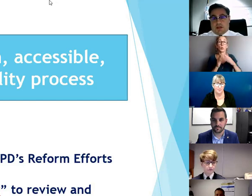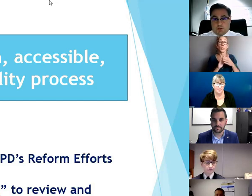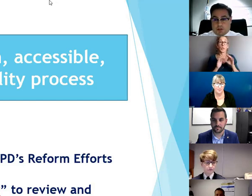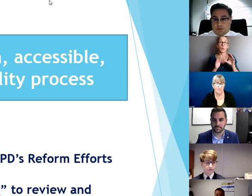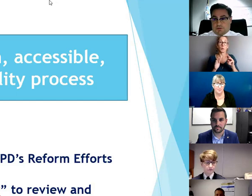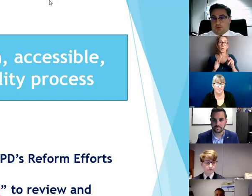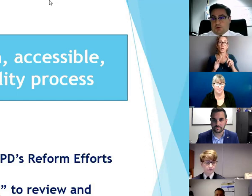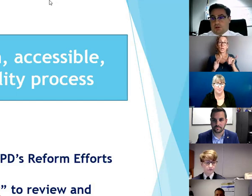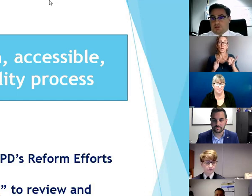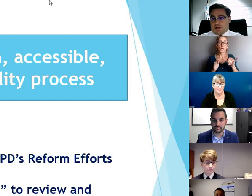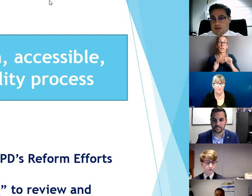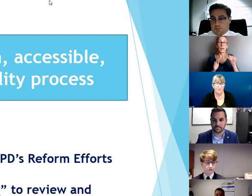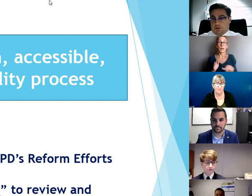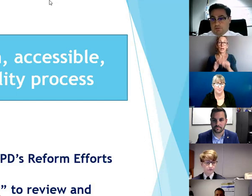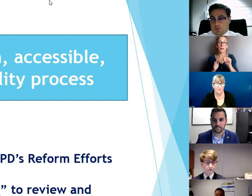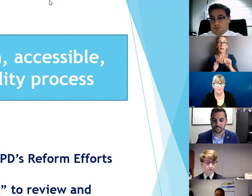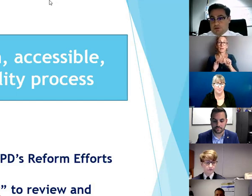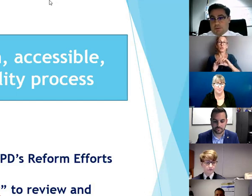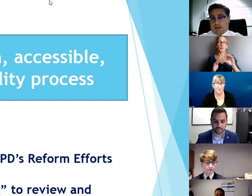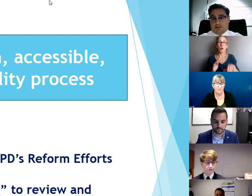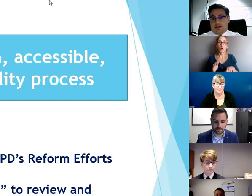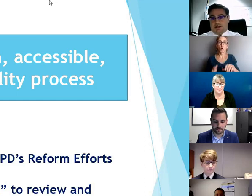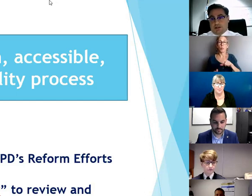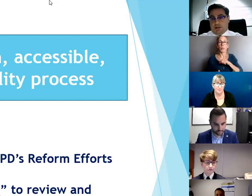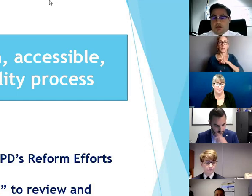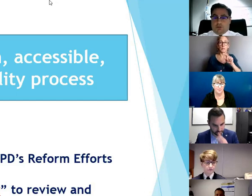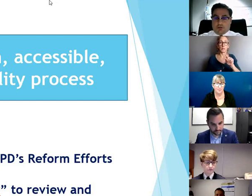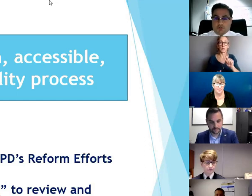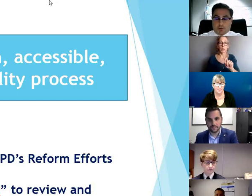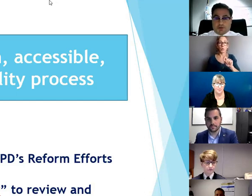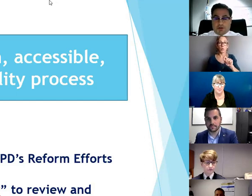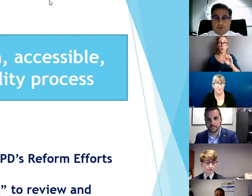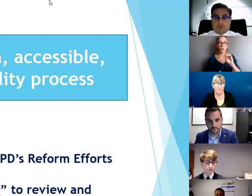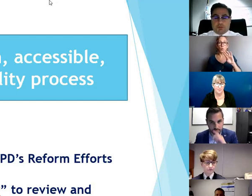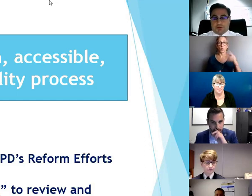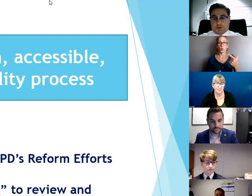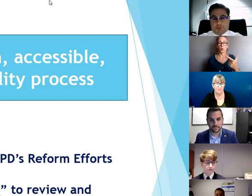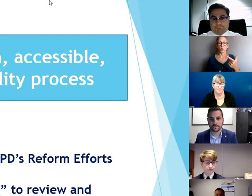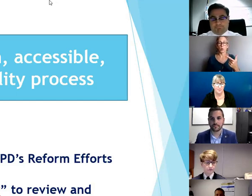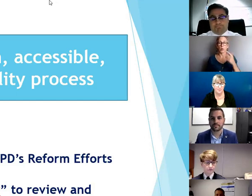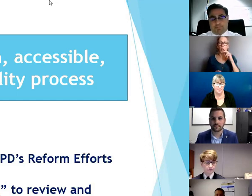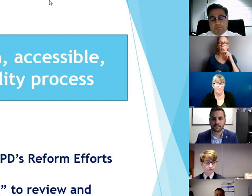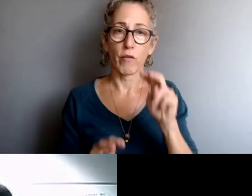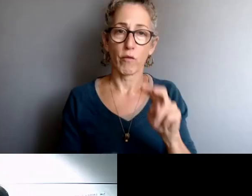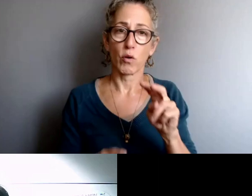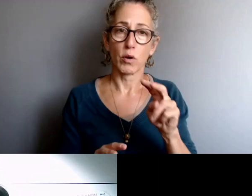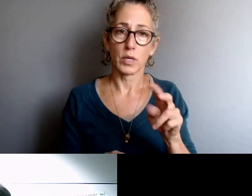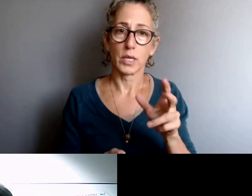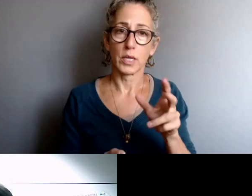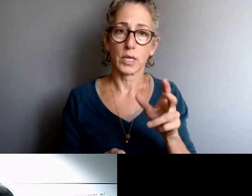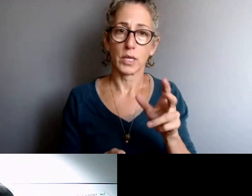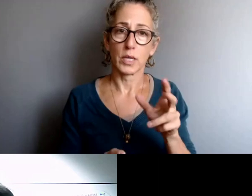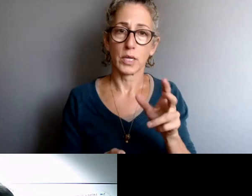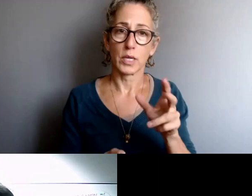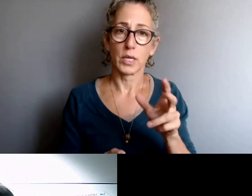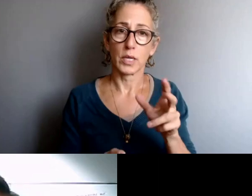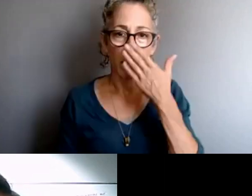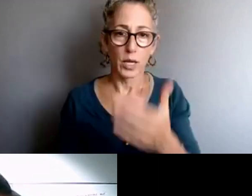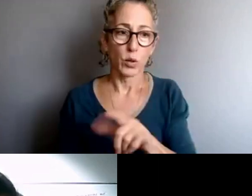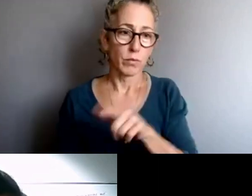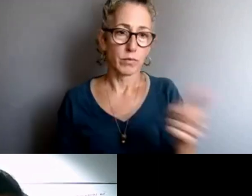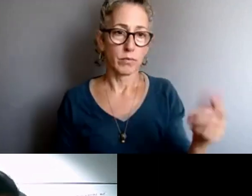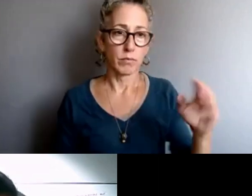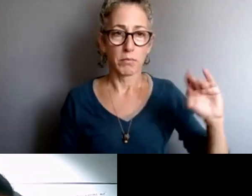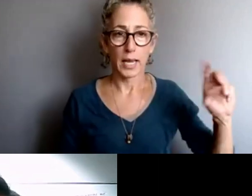Thank you again for your willingness to help inform these policies, and we look forward to hearing from you soon. Thank you. I turn it back to you, Mike.